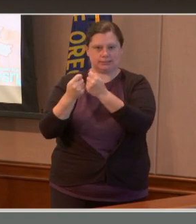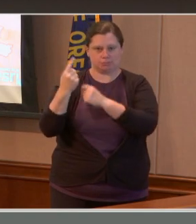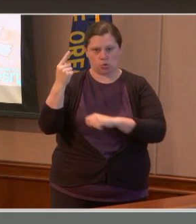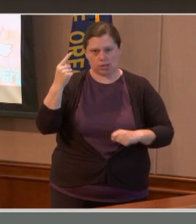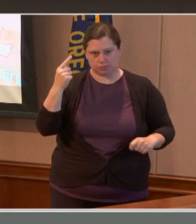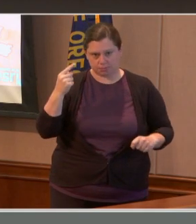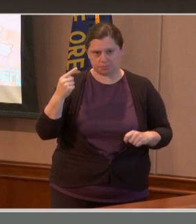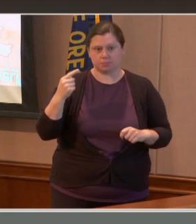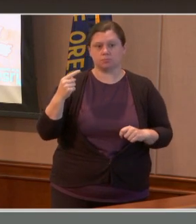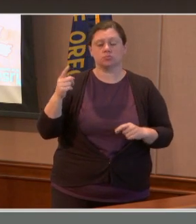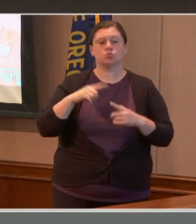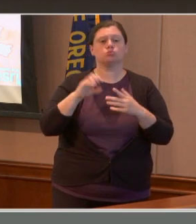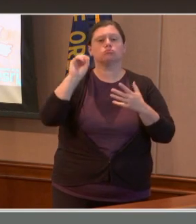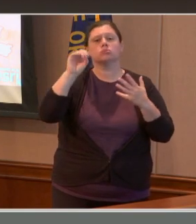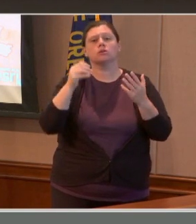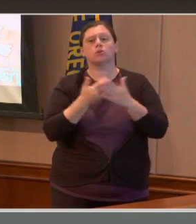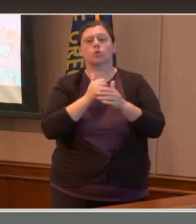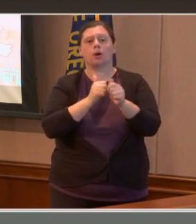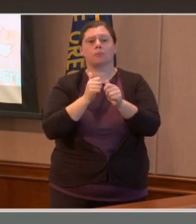on the Riverside Fire.